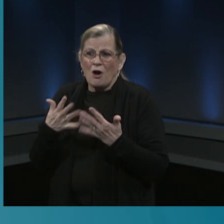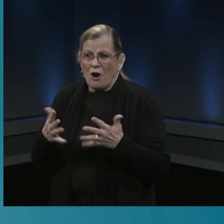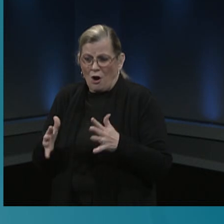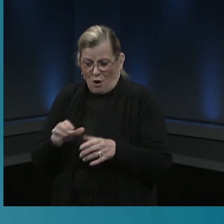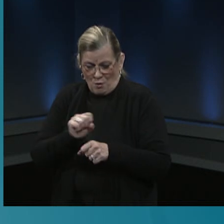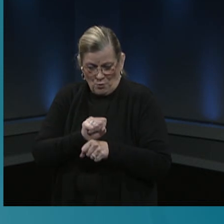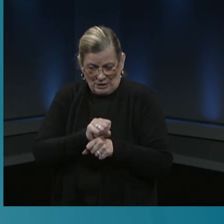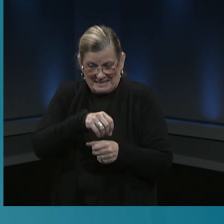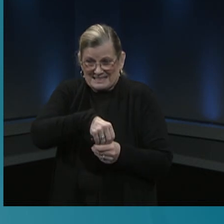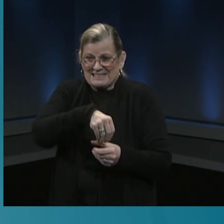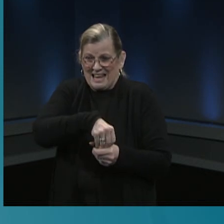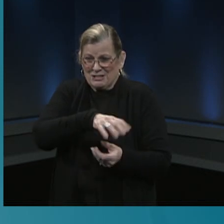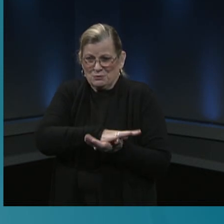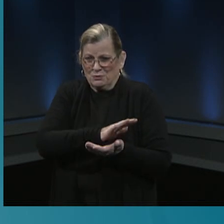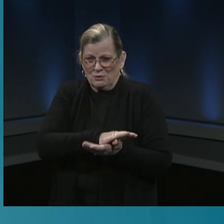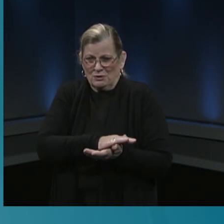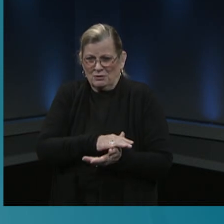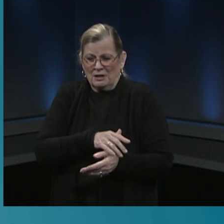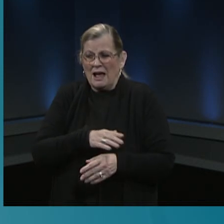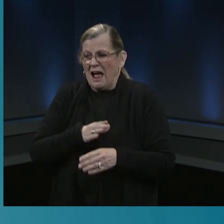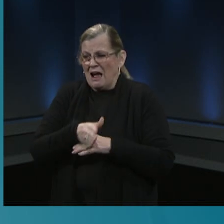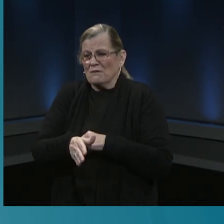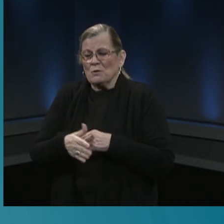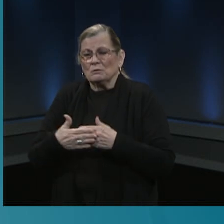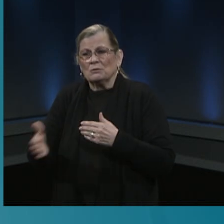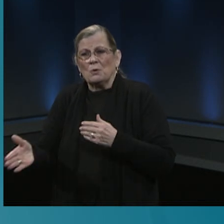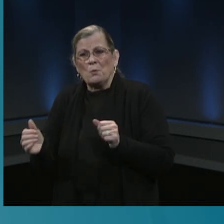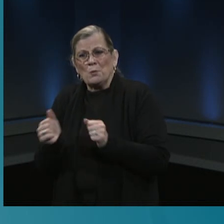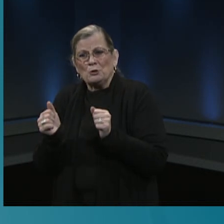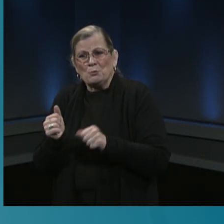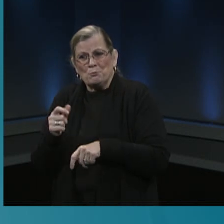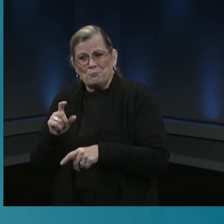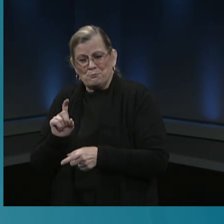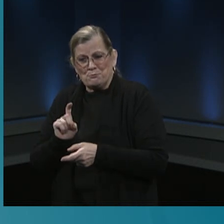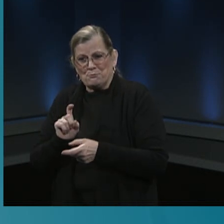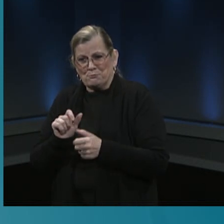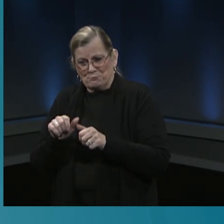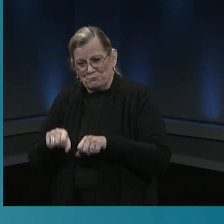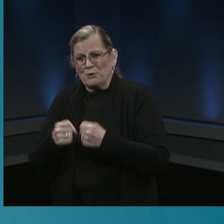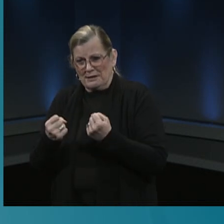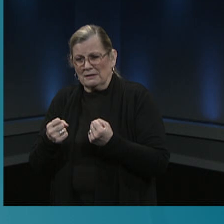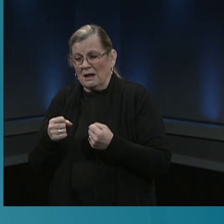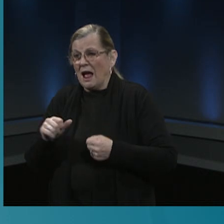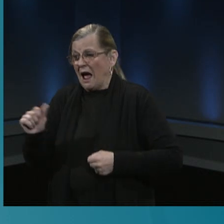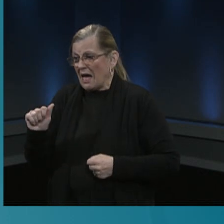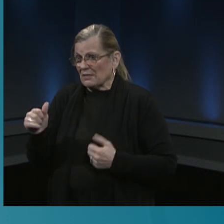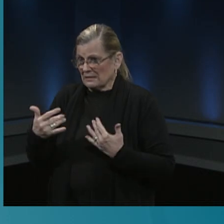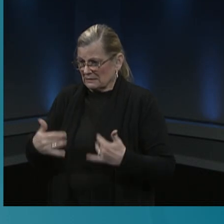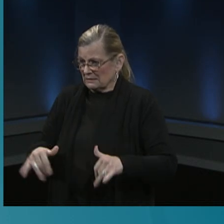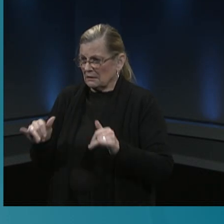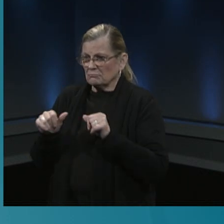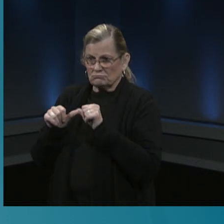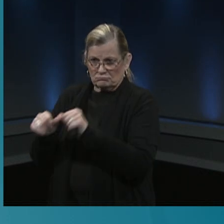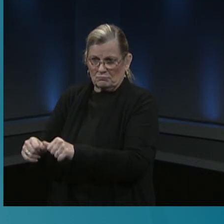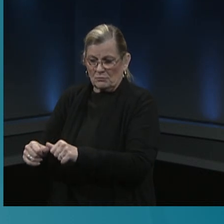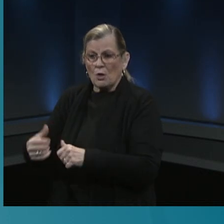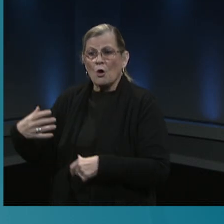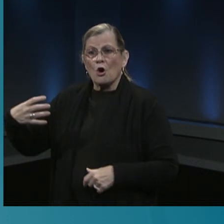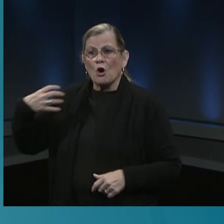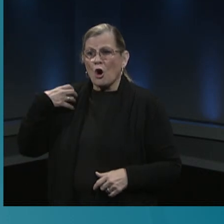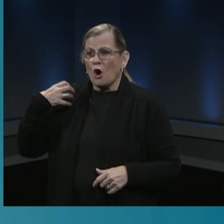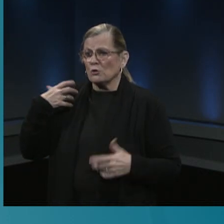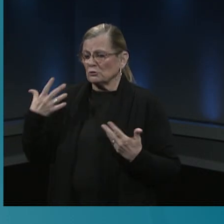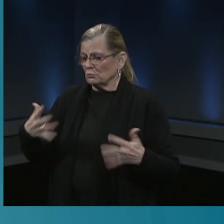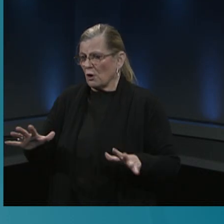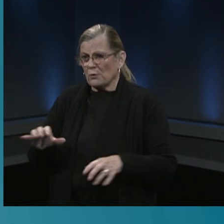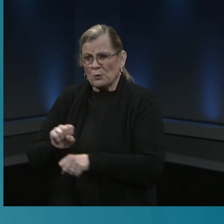have as you know athletics going on and our winter and fall sports coaches who are already currently in working with our kids